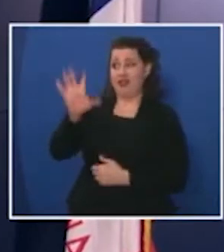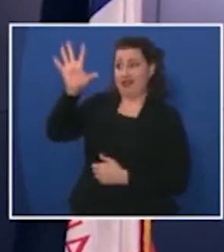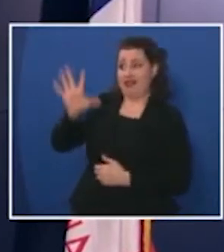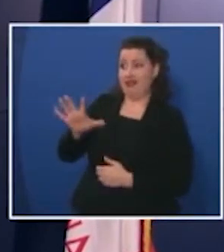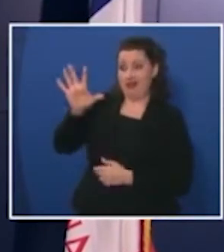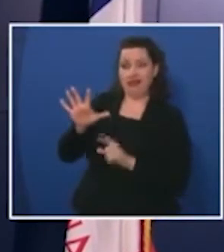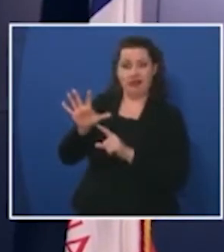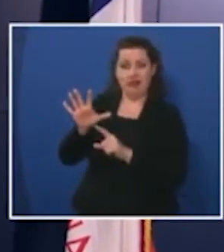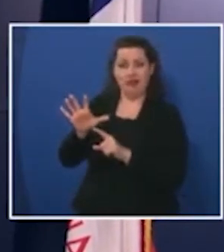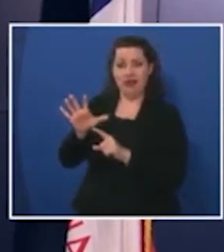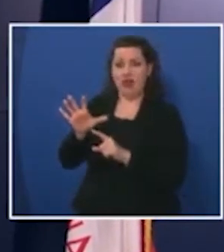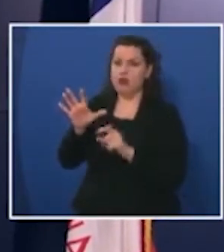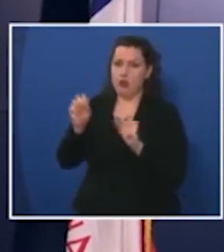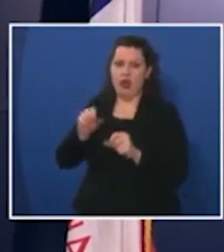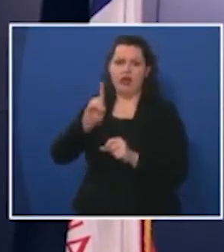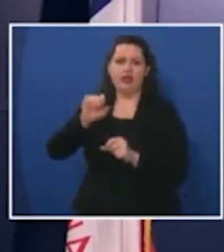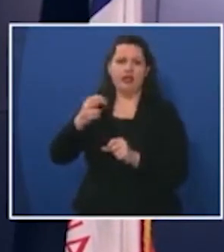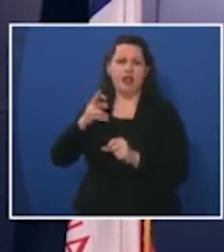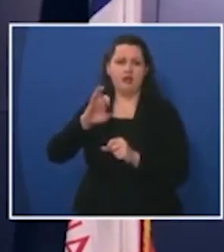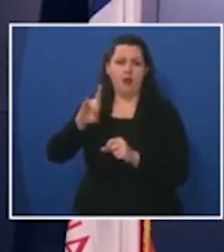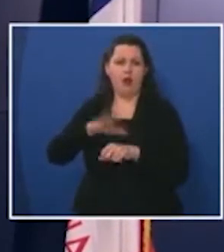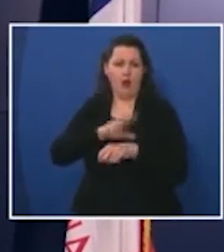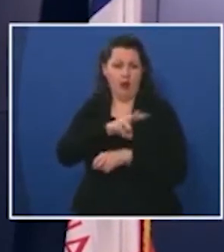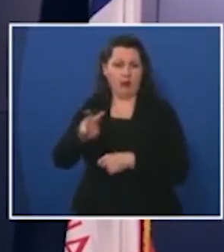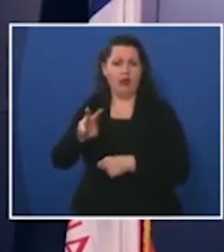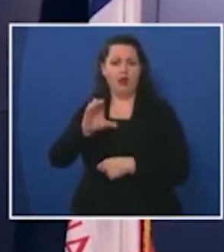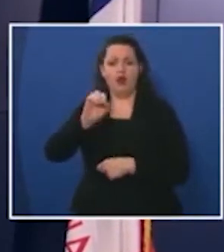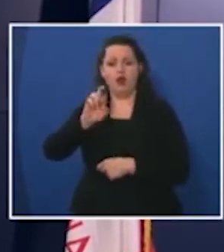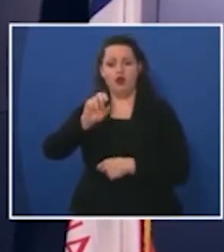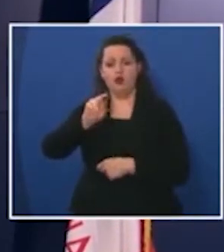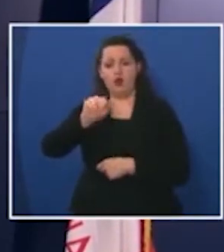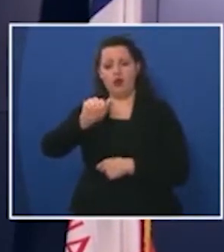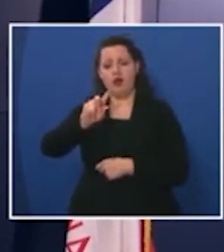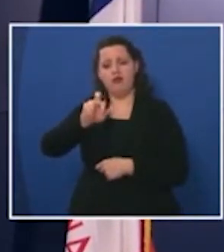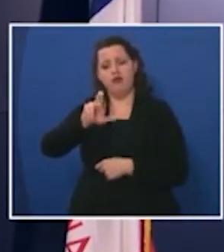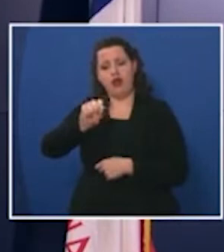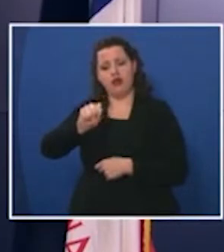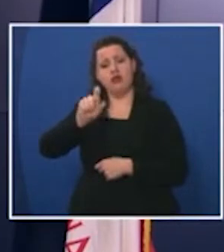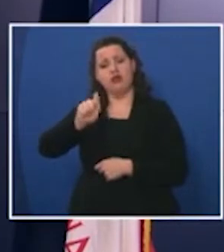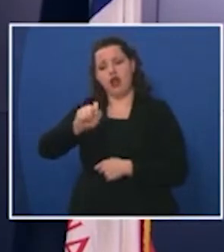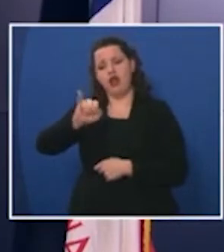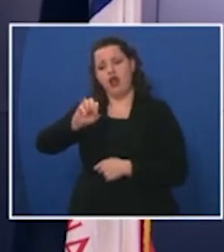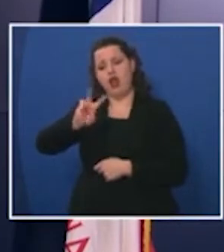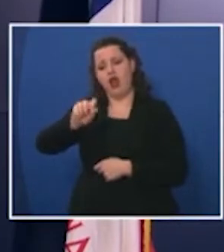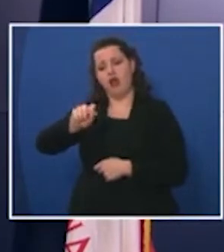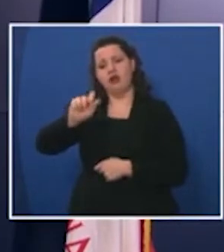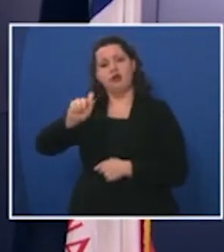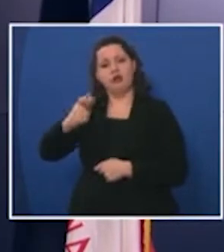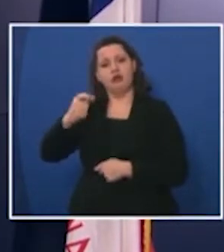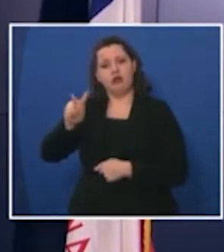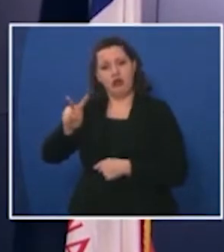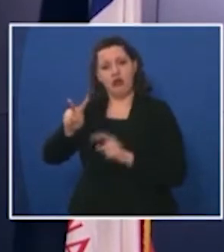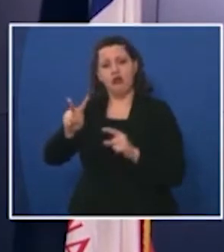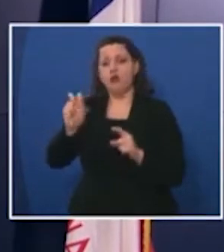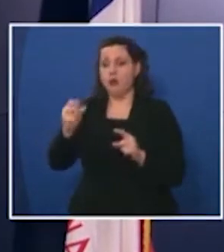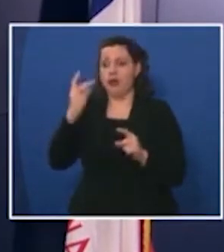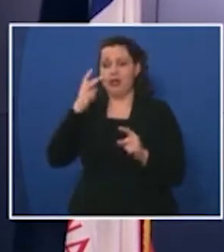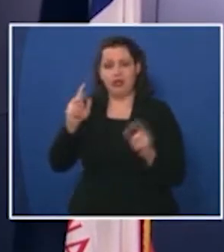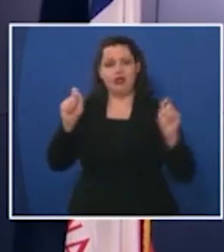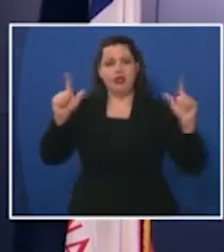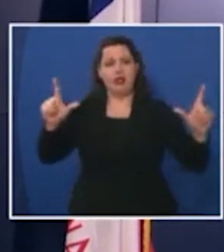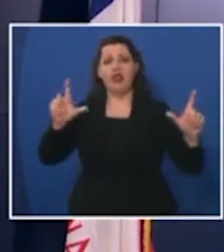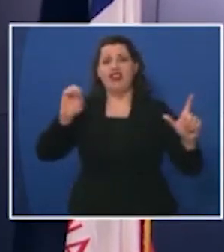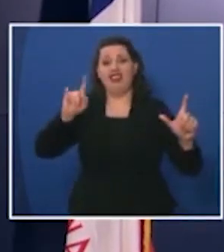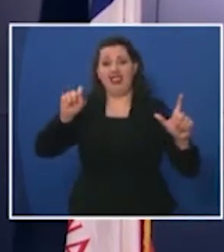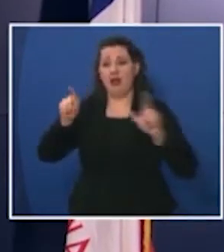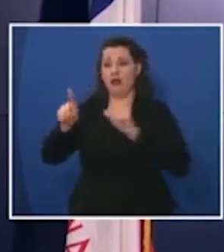state and you can do this on the dashboard that's available at coronavirus.iowa.gov you can really see that some of those counties have